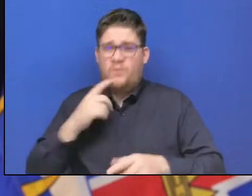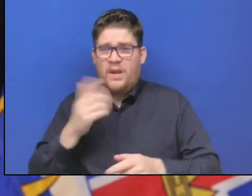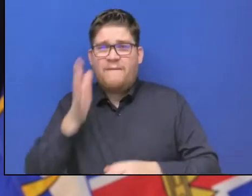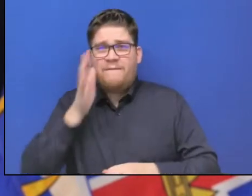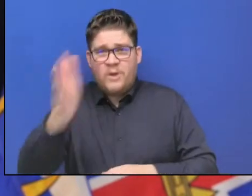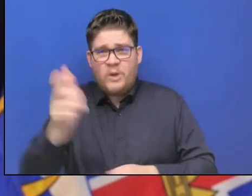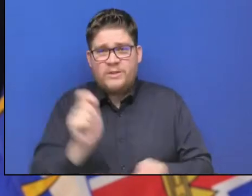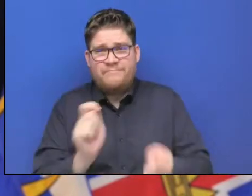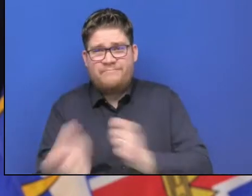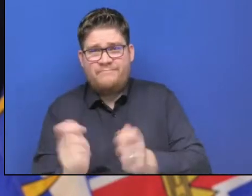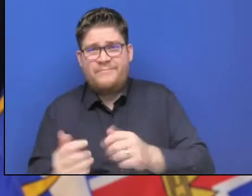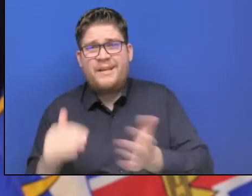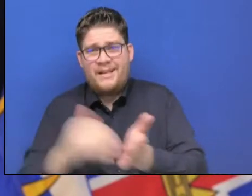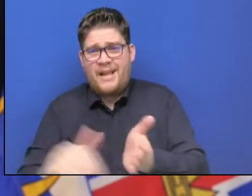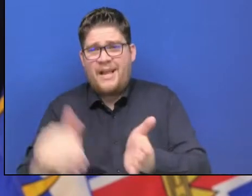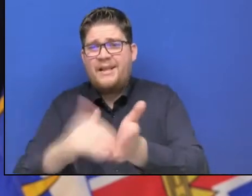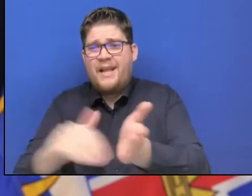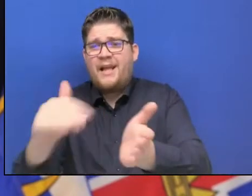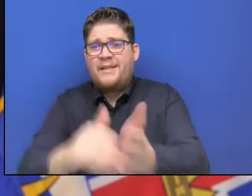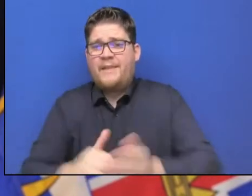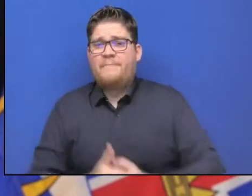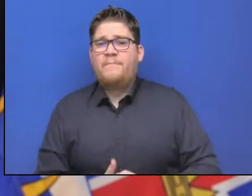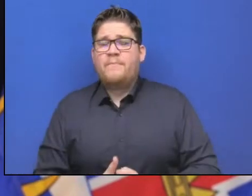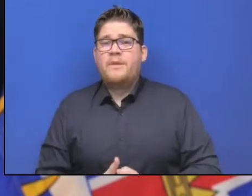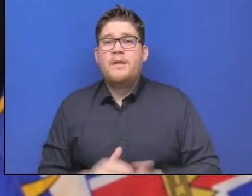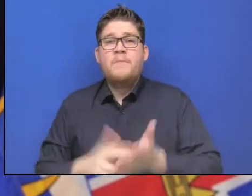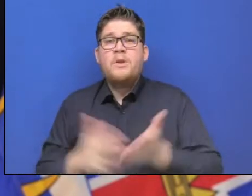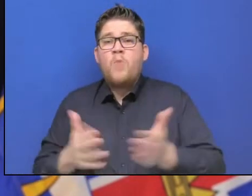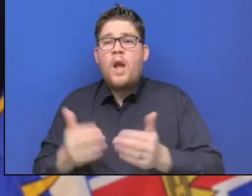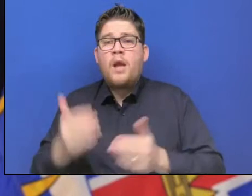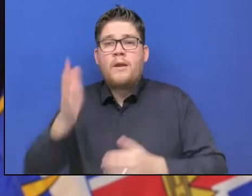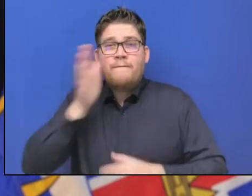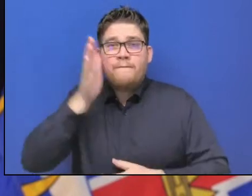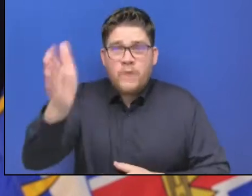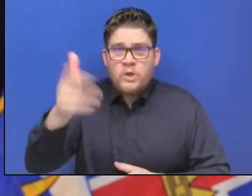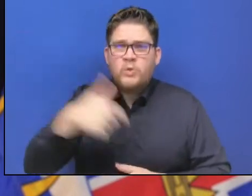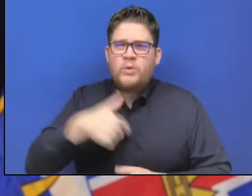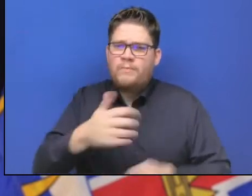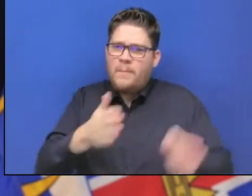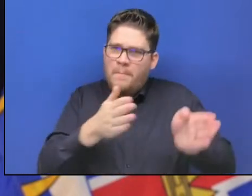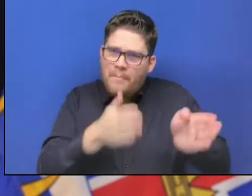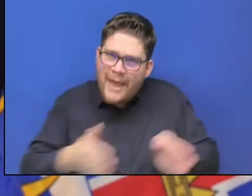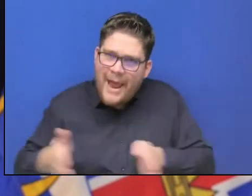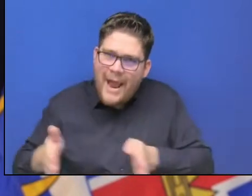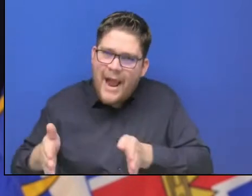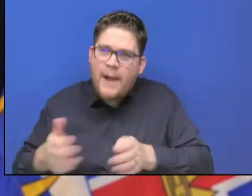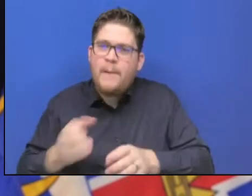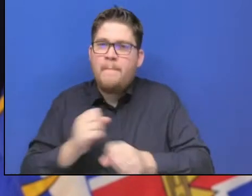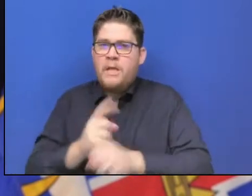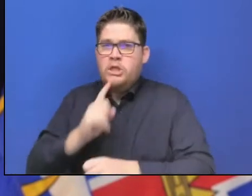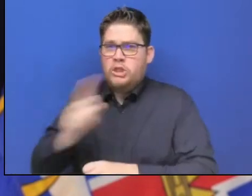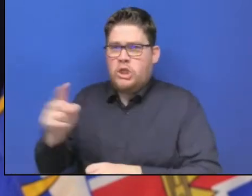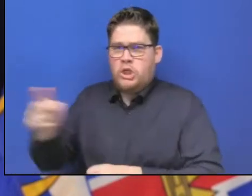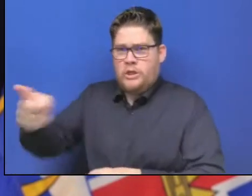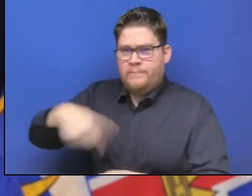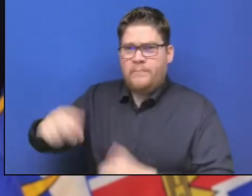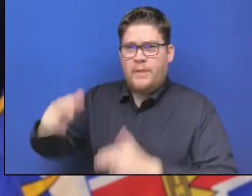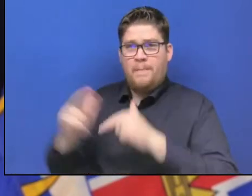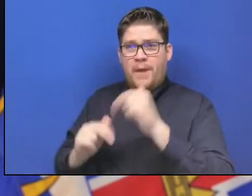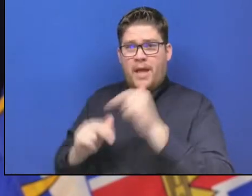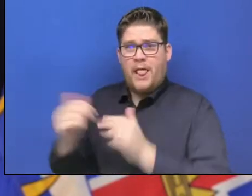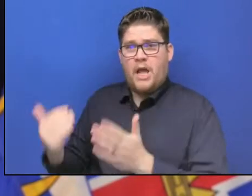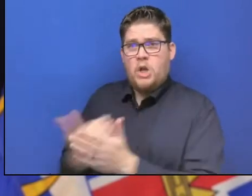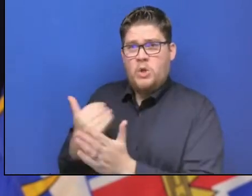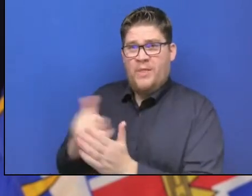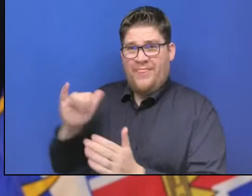we plan and prepare for natural disasters, ensuring that community infrastructure is built to withstand future events. Not